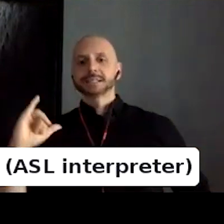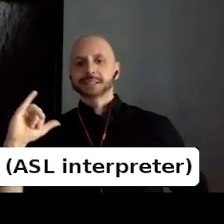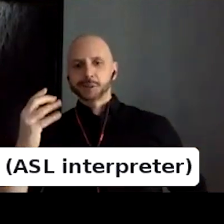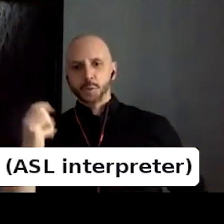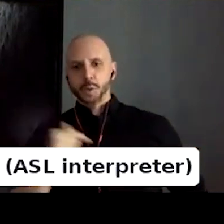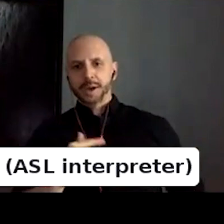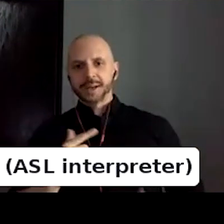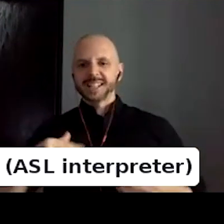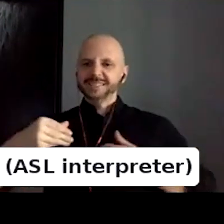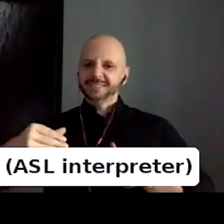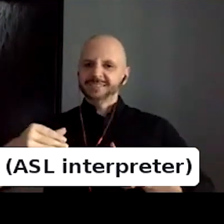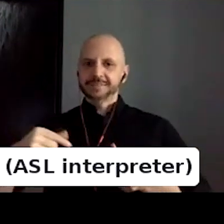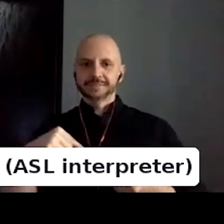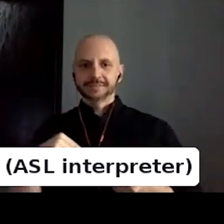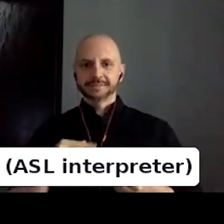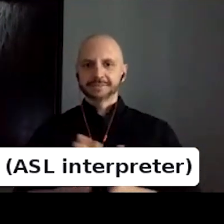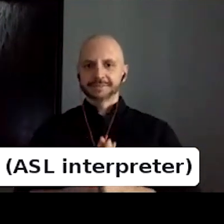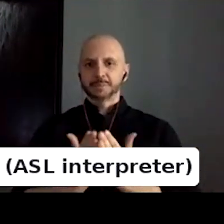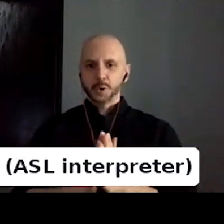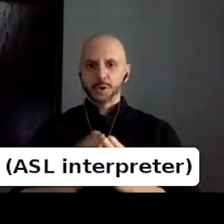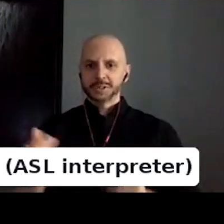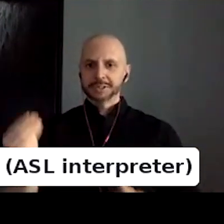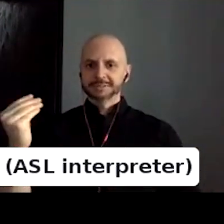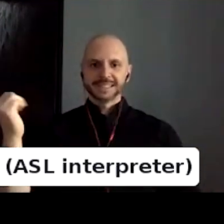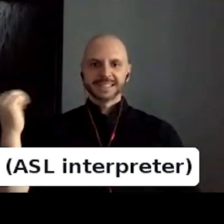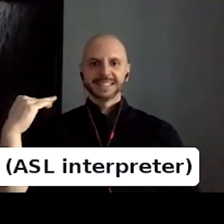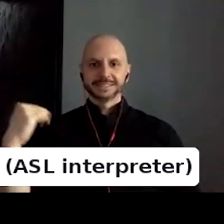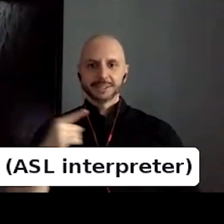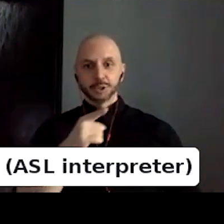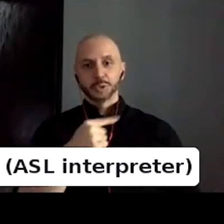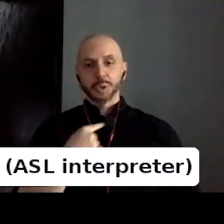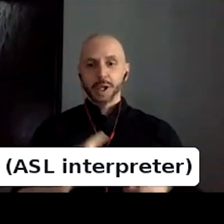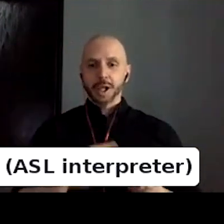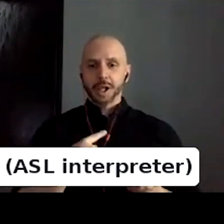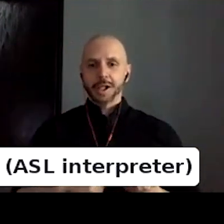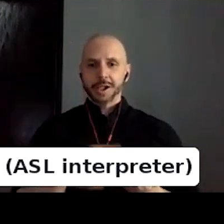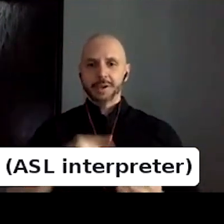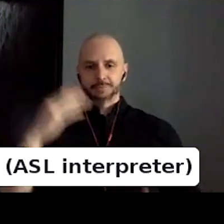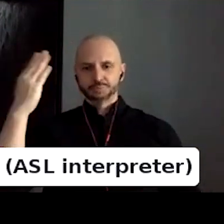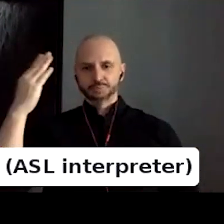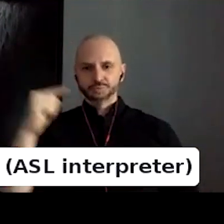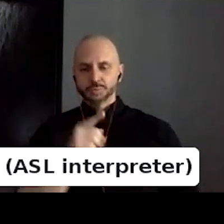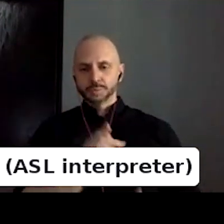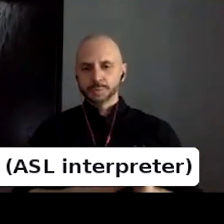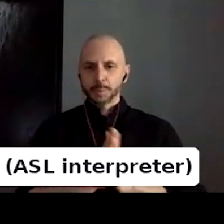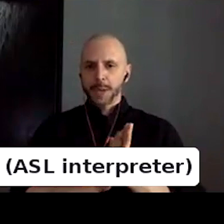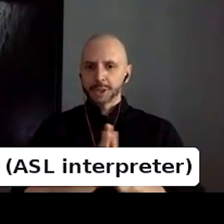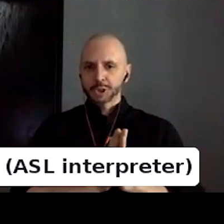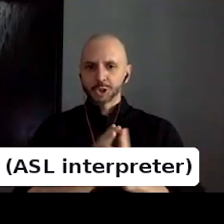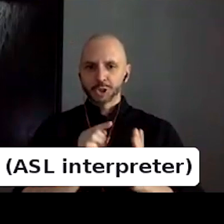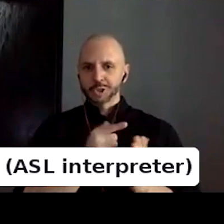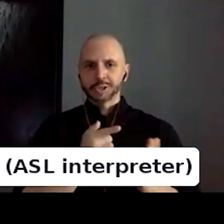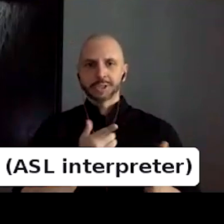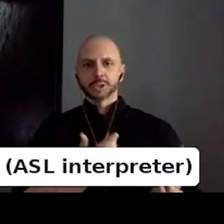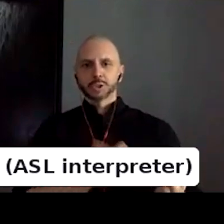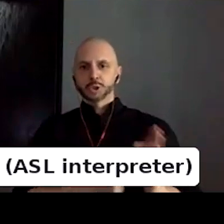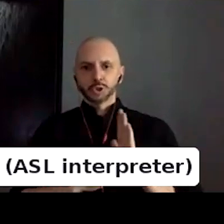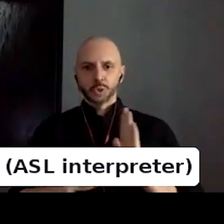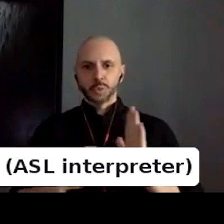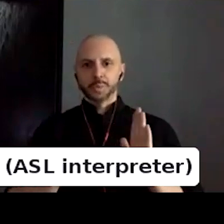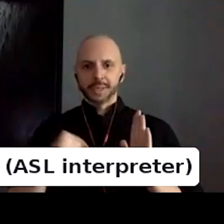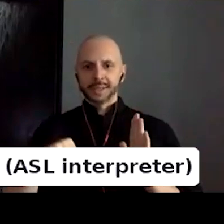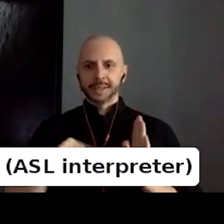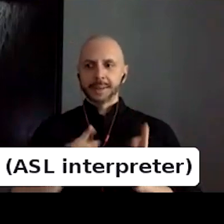wait to see it, which kind of just speaks to what you've already talked about and that passion for like the physical actual